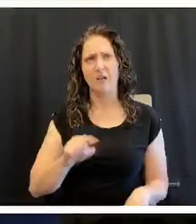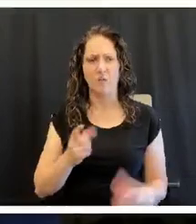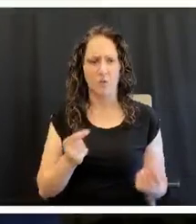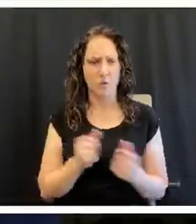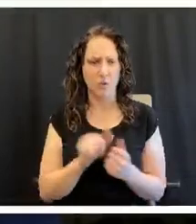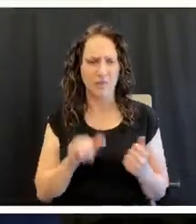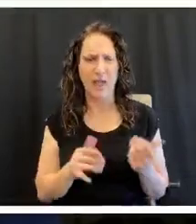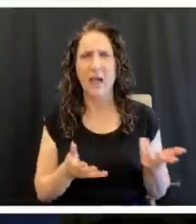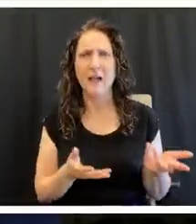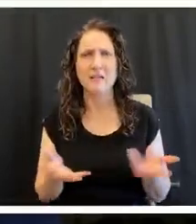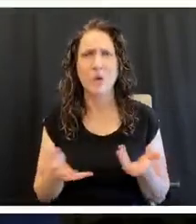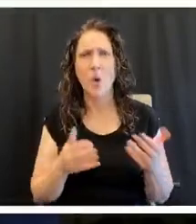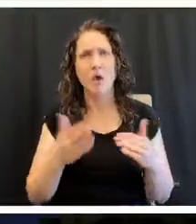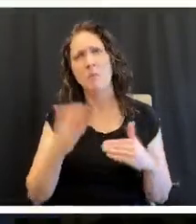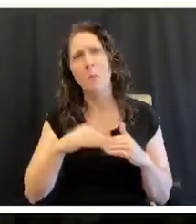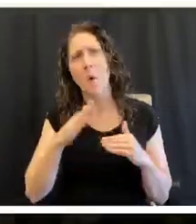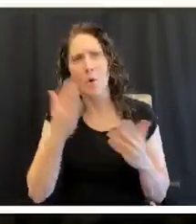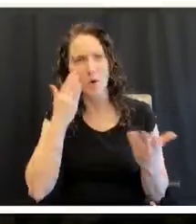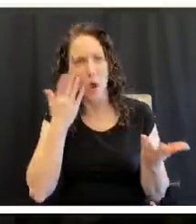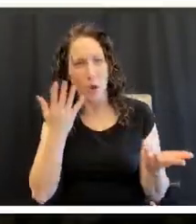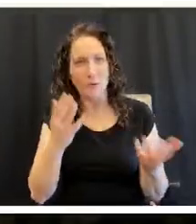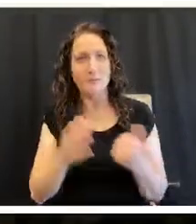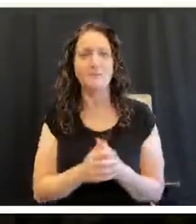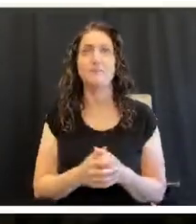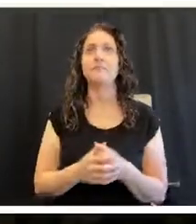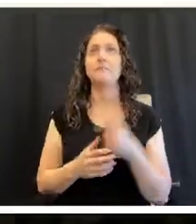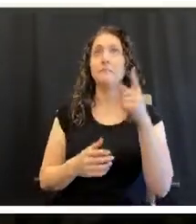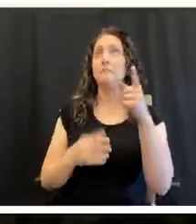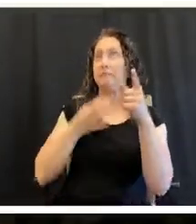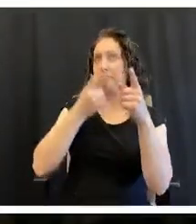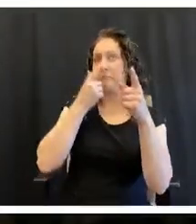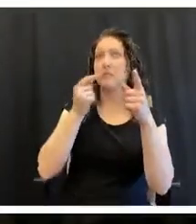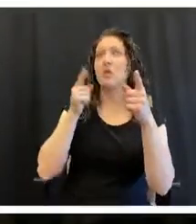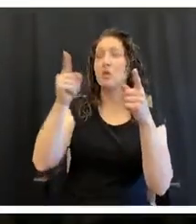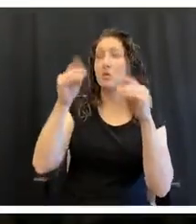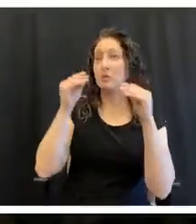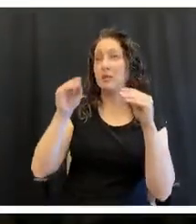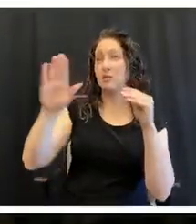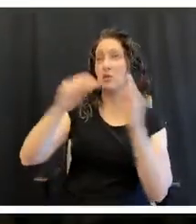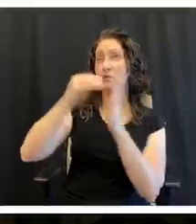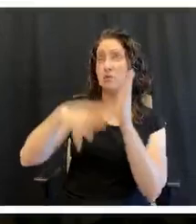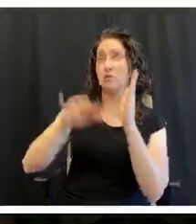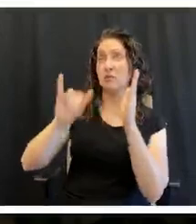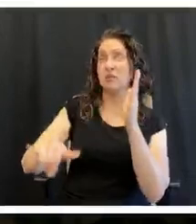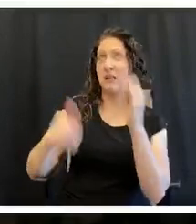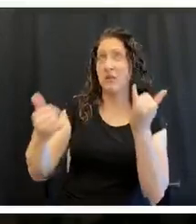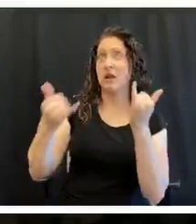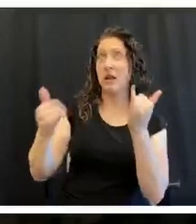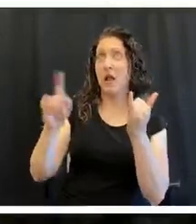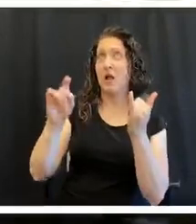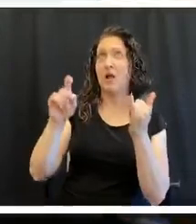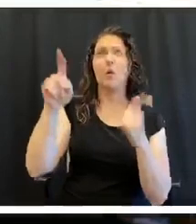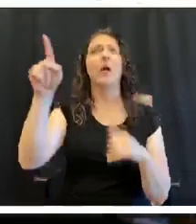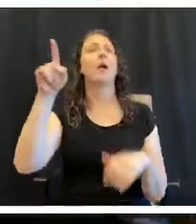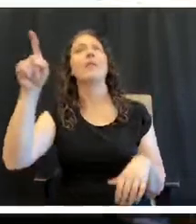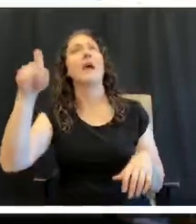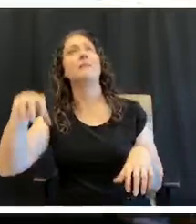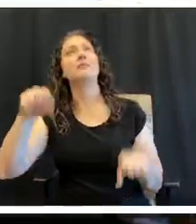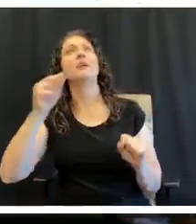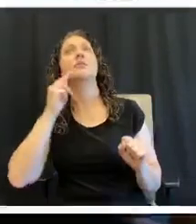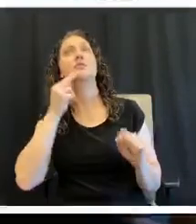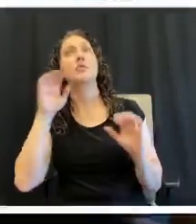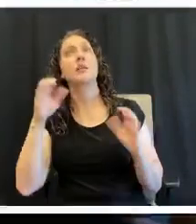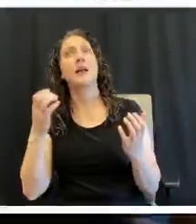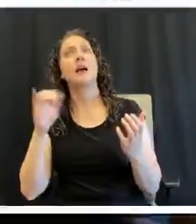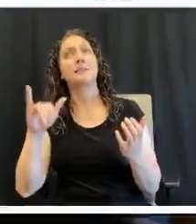Are these things you're teaching to the students now in your class? Well, they take, actually take a nutrition class, which helps a little bit